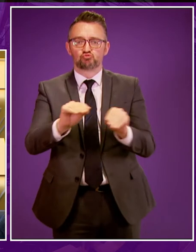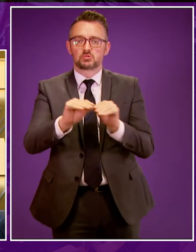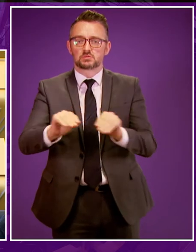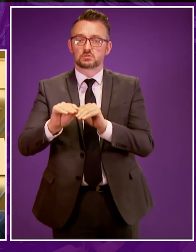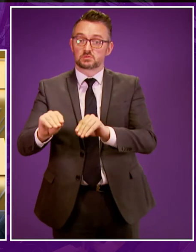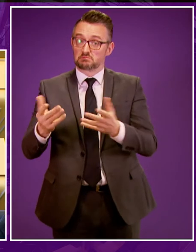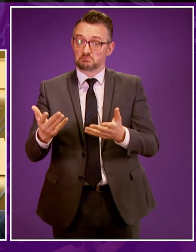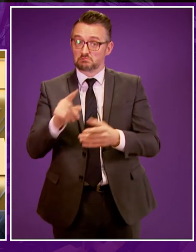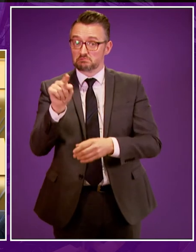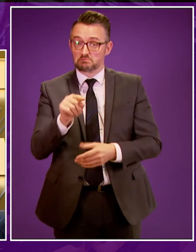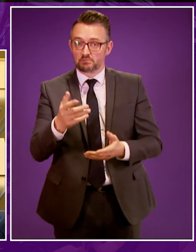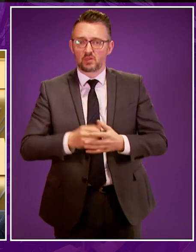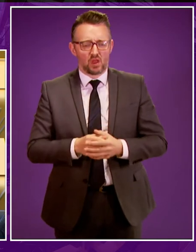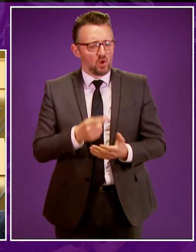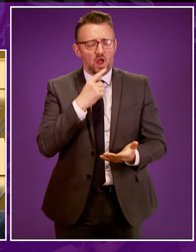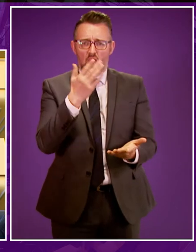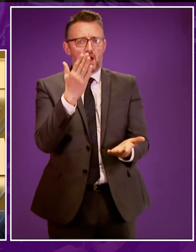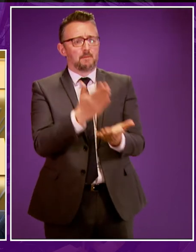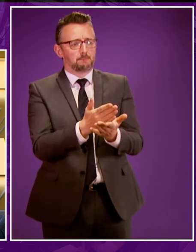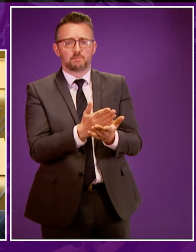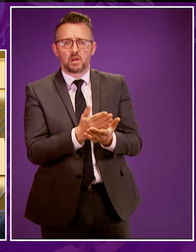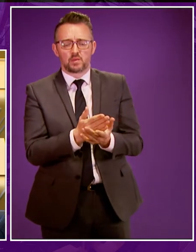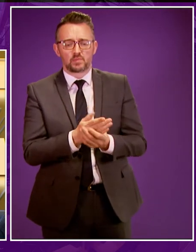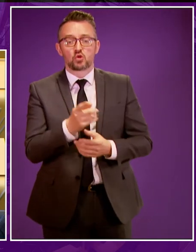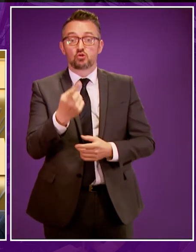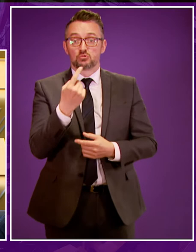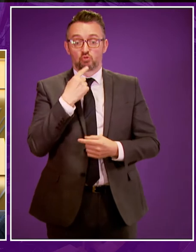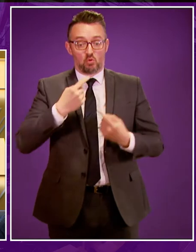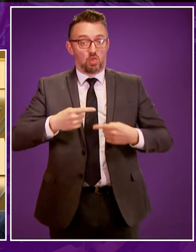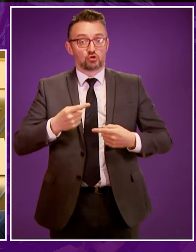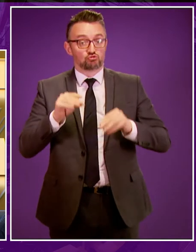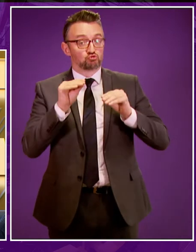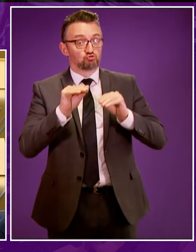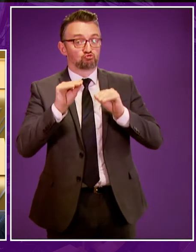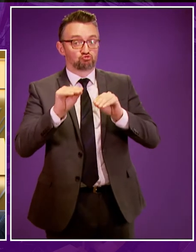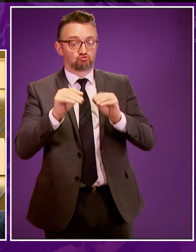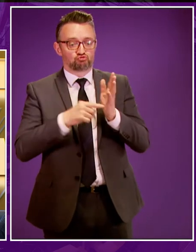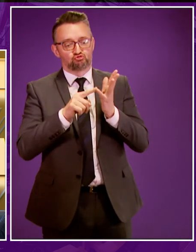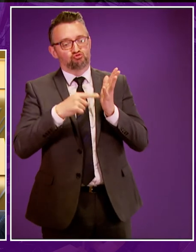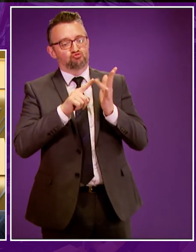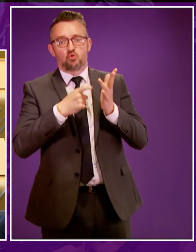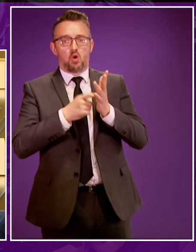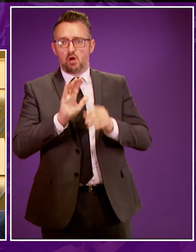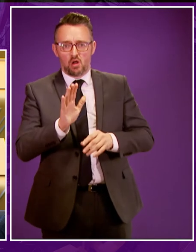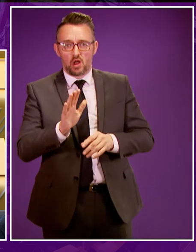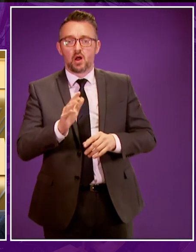Minister. Yes, absolutely and not just in terms of tutors but I think throughout the education system and one of the things which we've committed